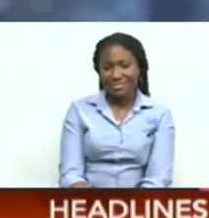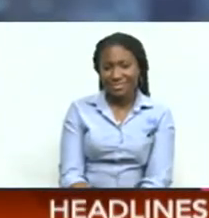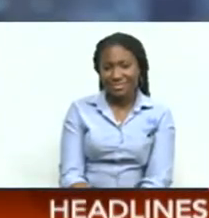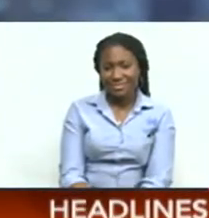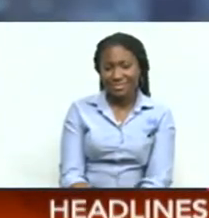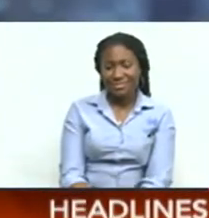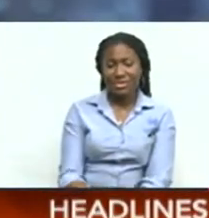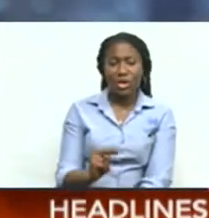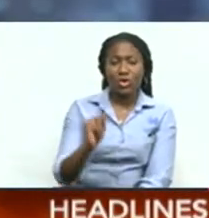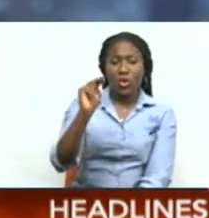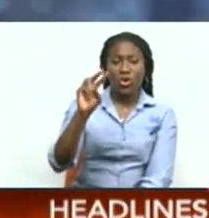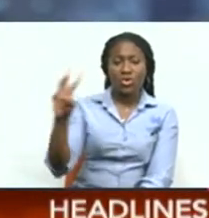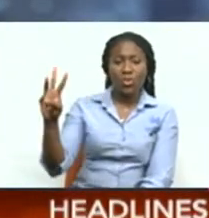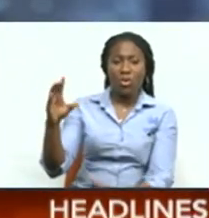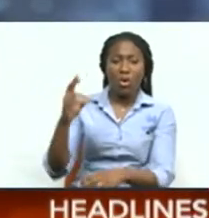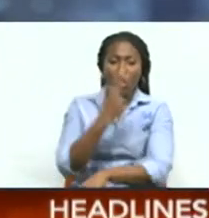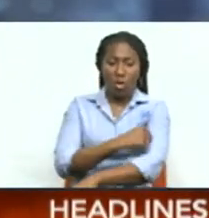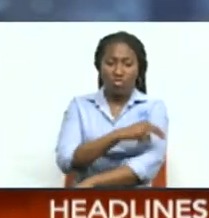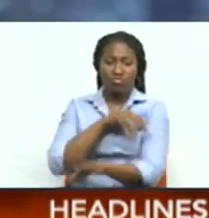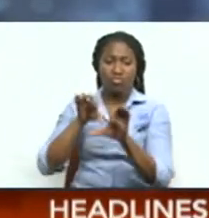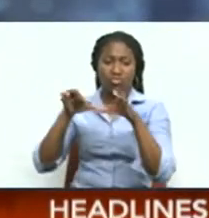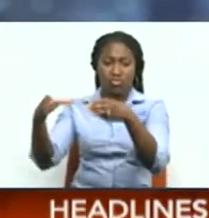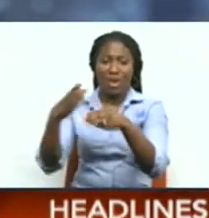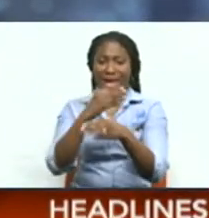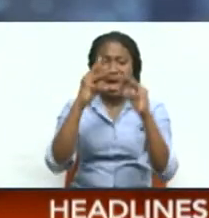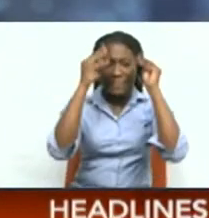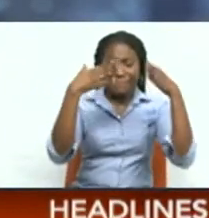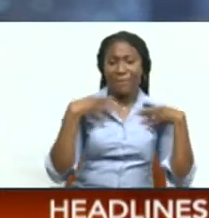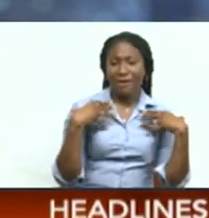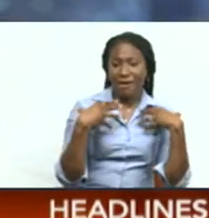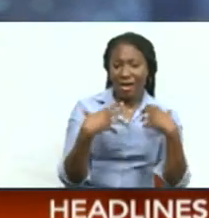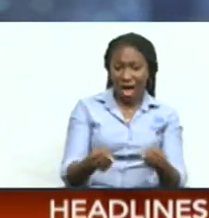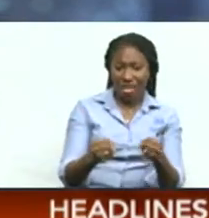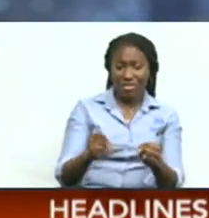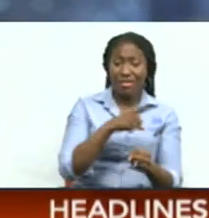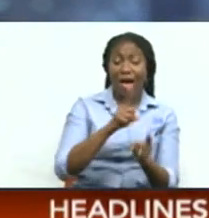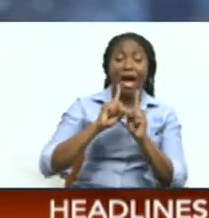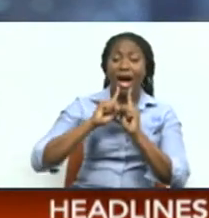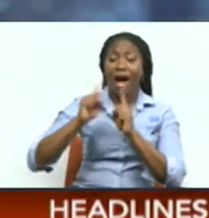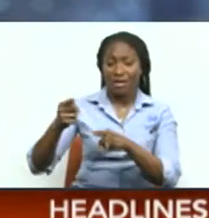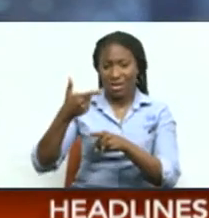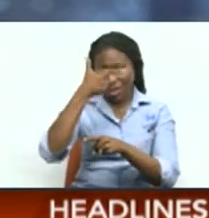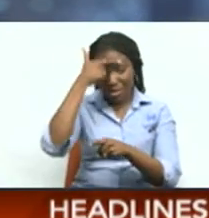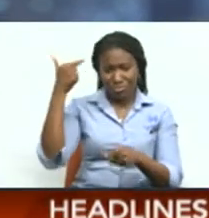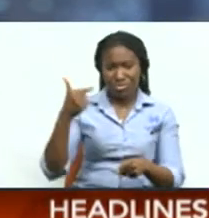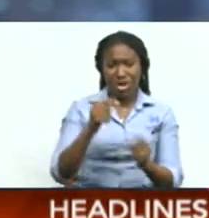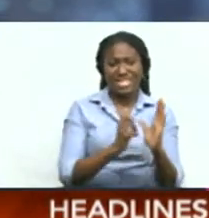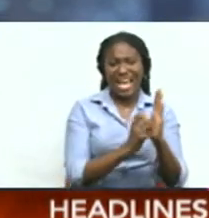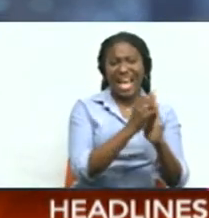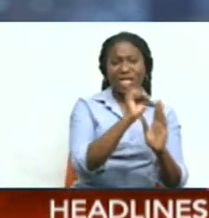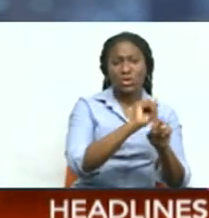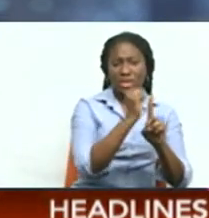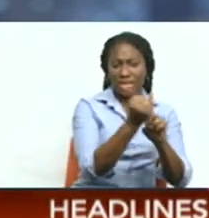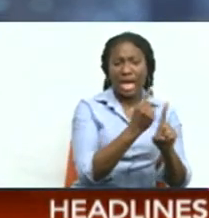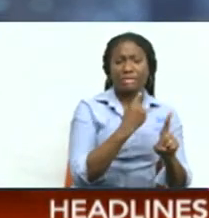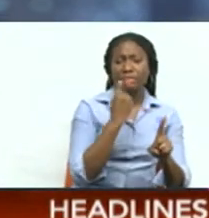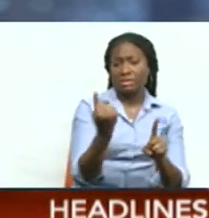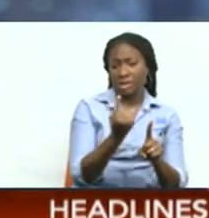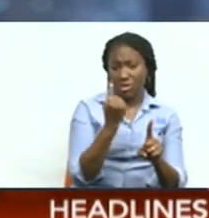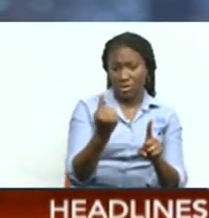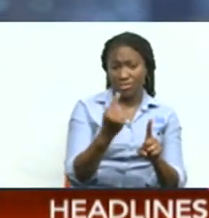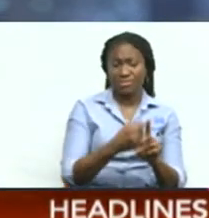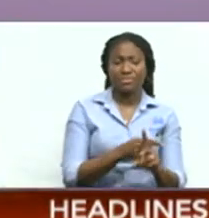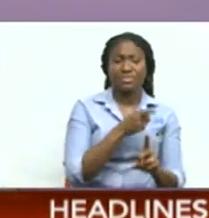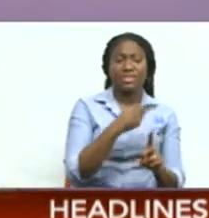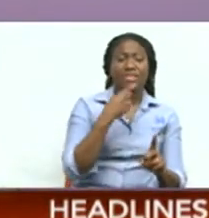The Northwest Regional Health Authority and the health minister firing back at statements made by chair of the Cancer Society, Dr. Asante LeBlanc,